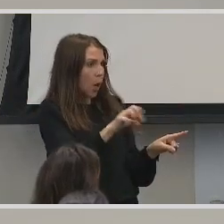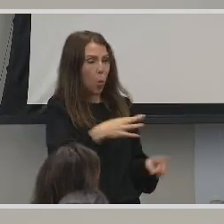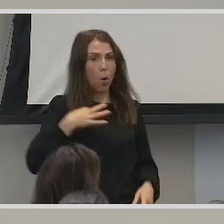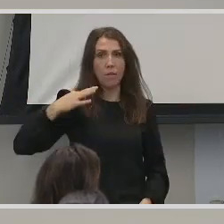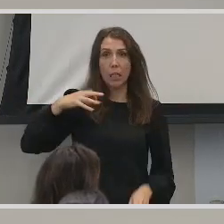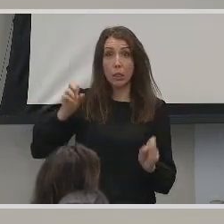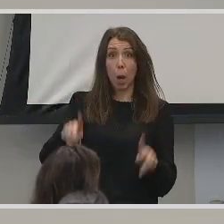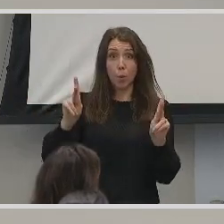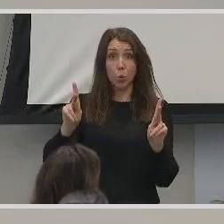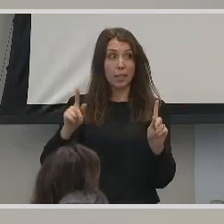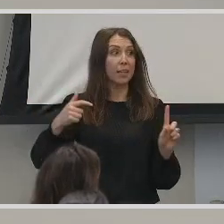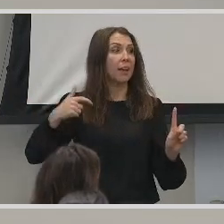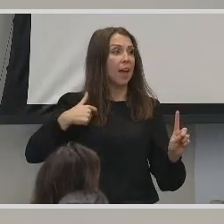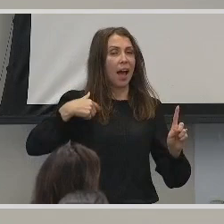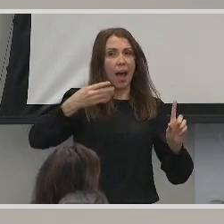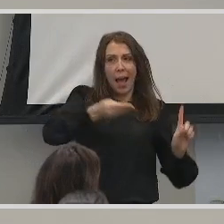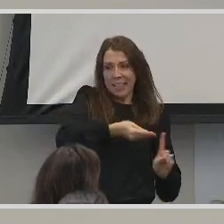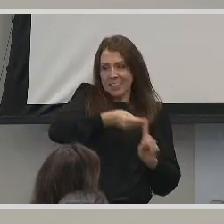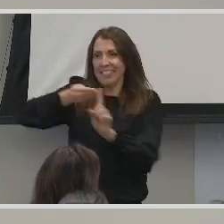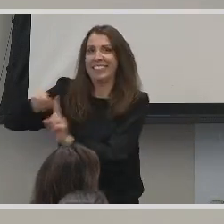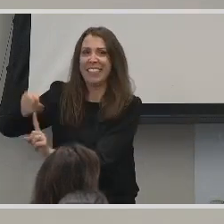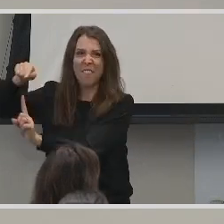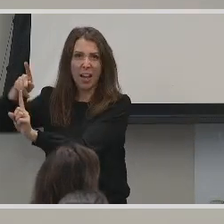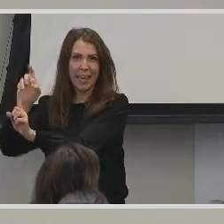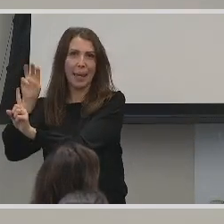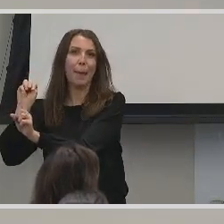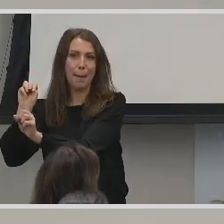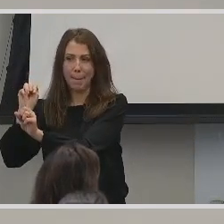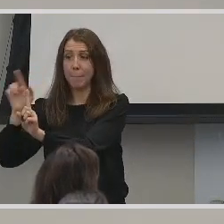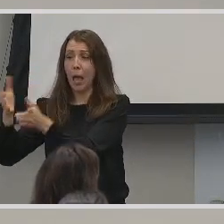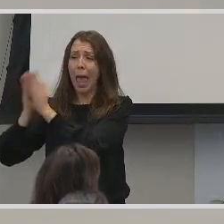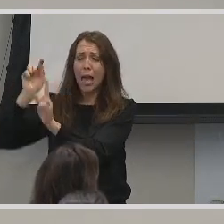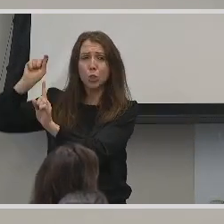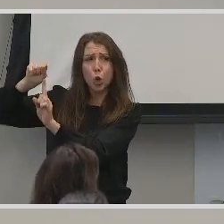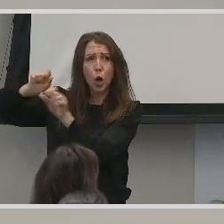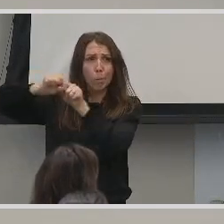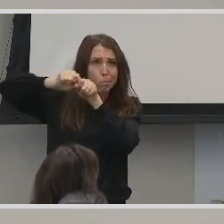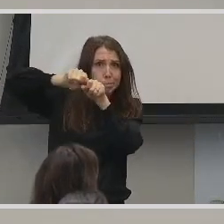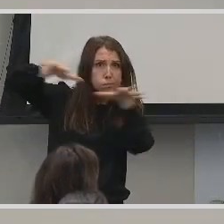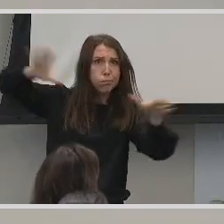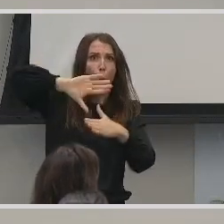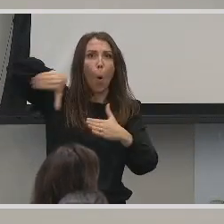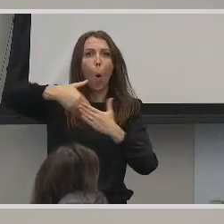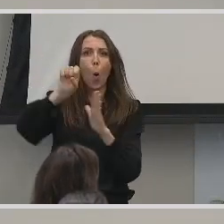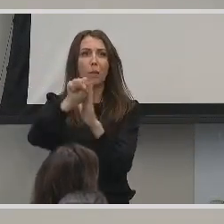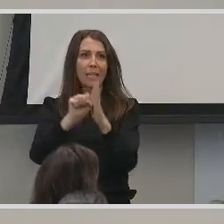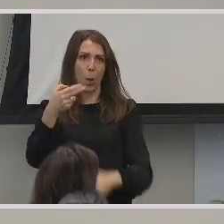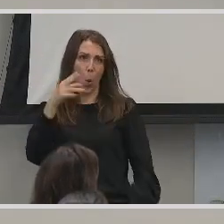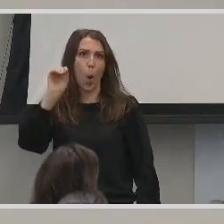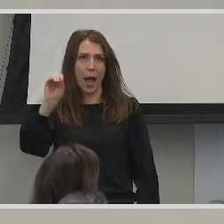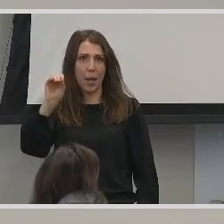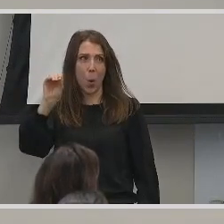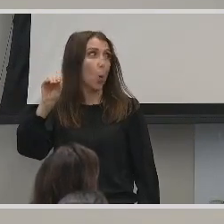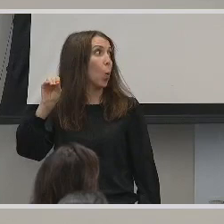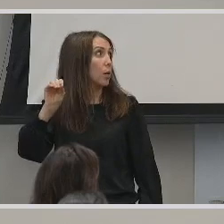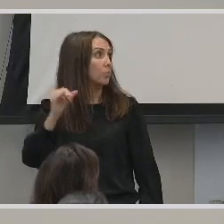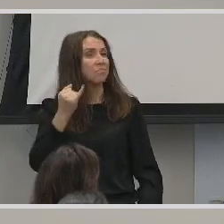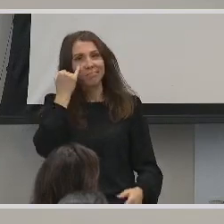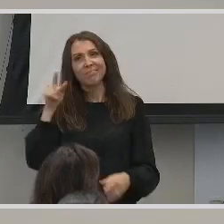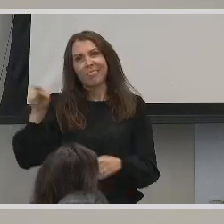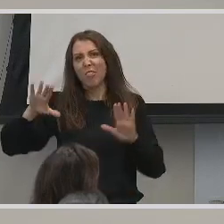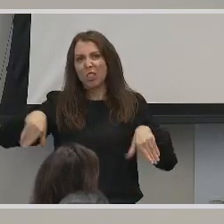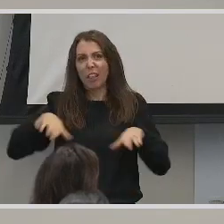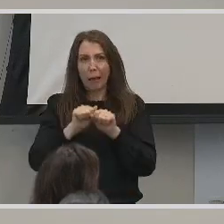opportunity, I will pass it on to her and I will ask her to spread it to all of Ohio in case she hadn't sent it out yet.